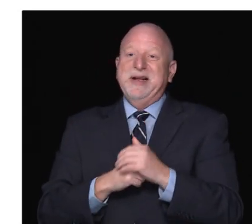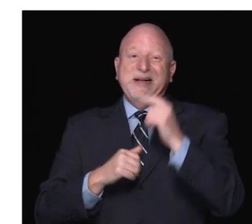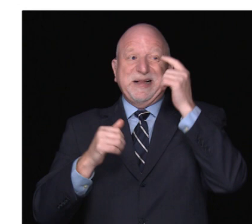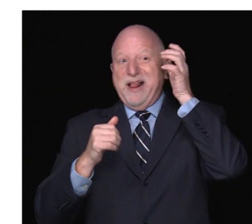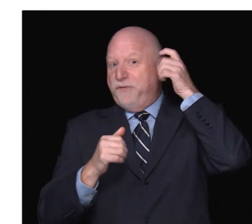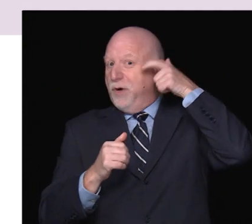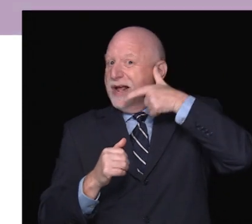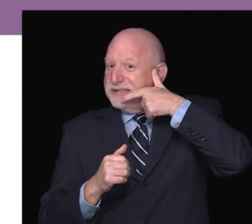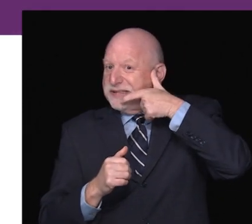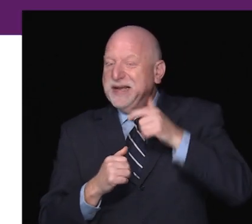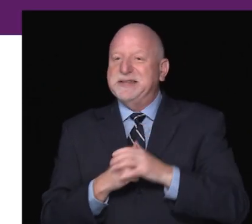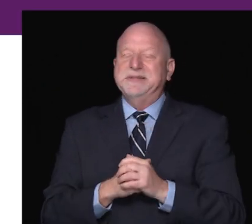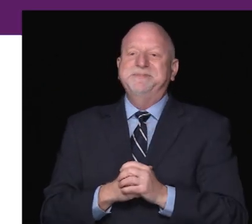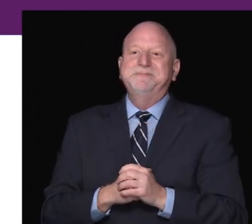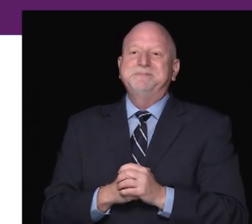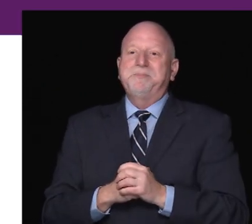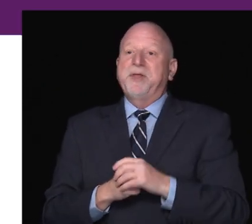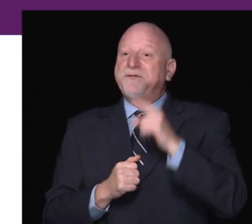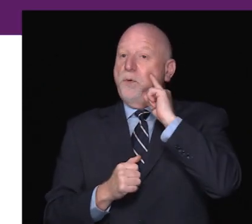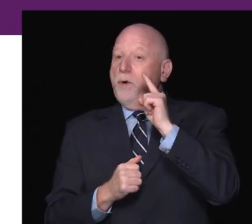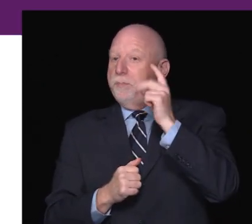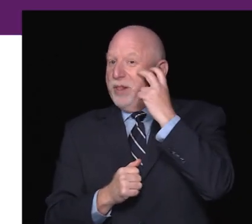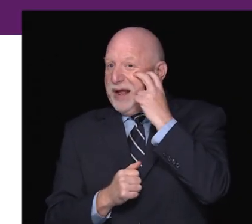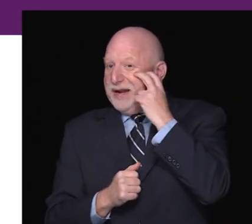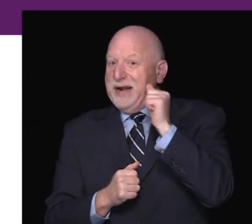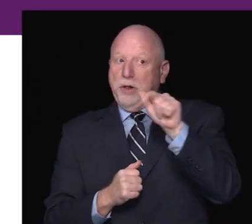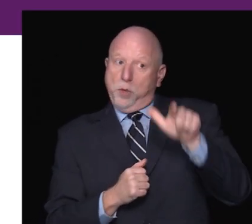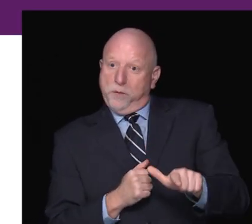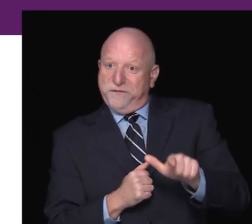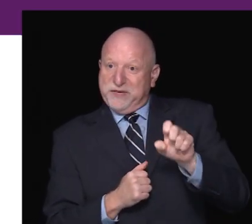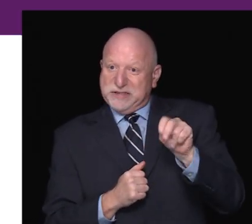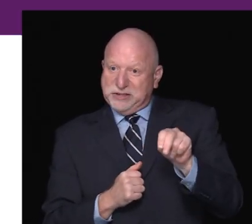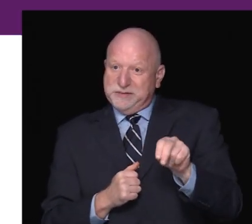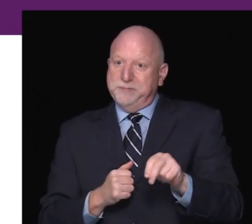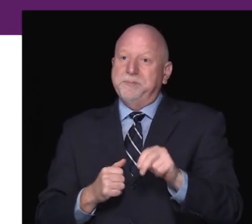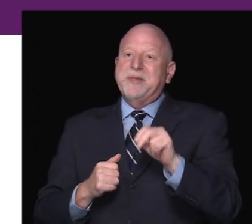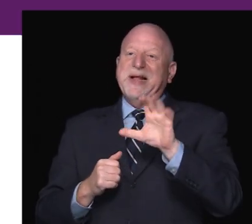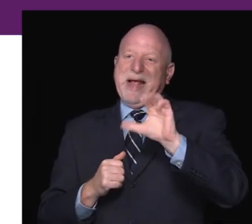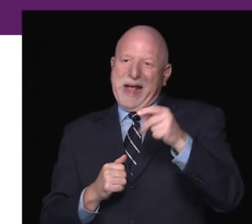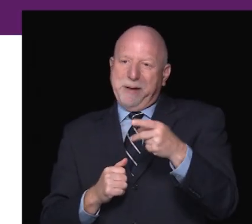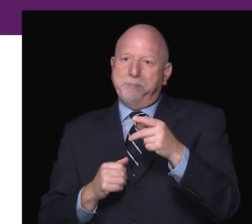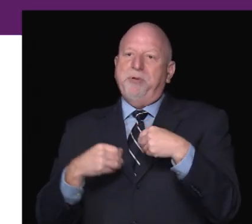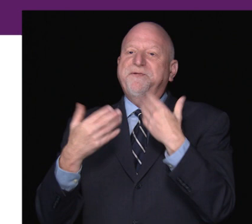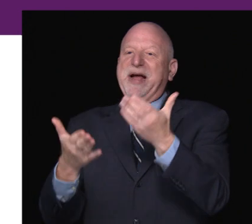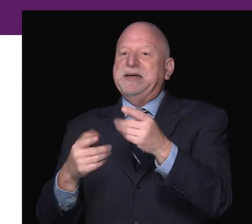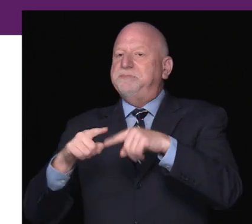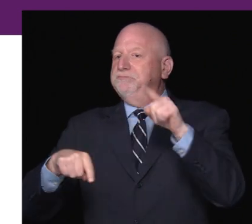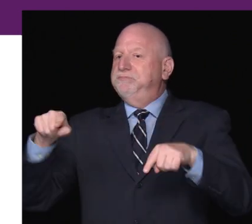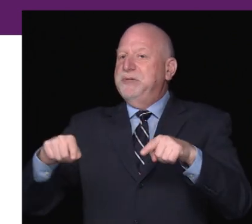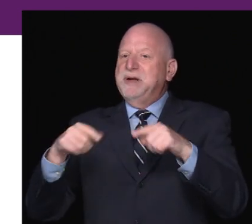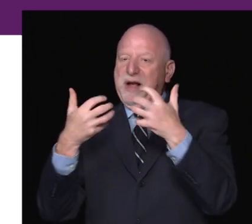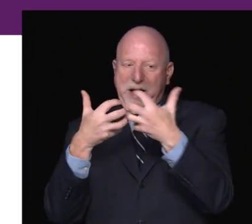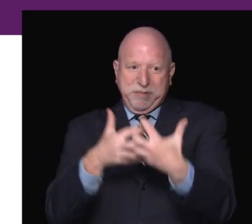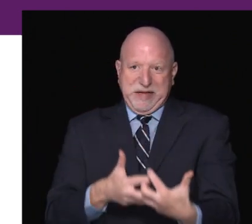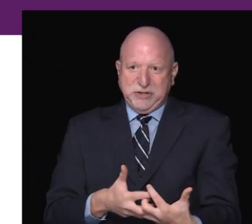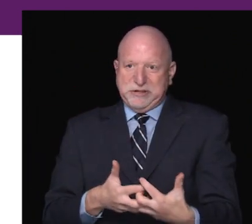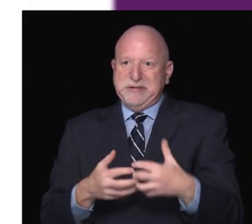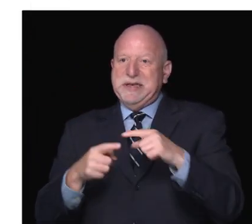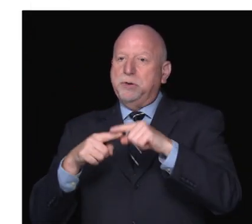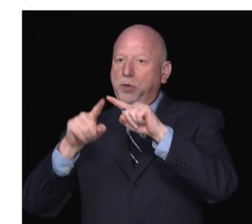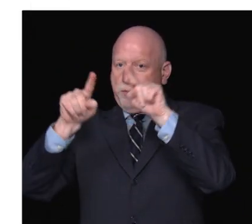headsets. To support individuals with blindness or low vision, CAP offers a variety of accommodations